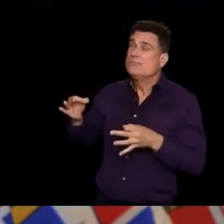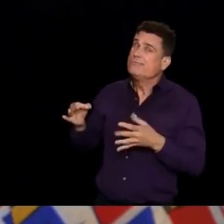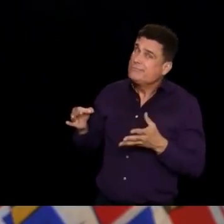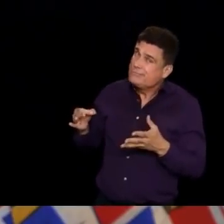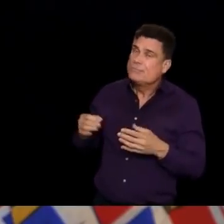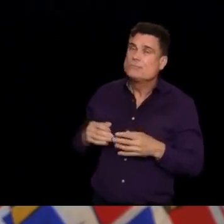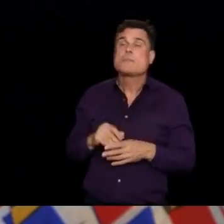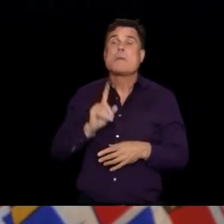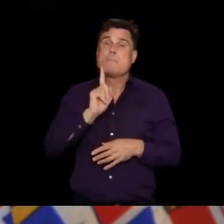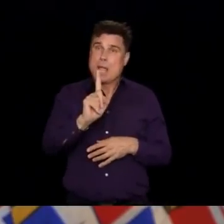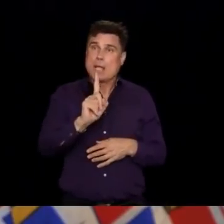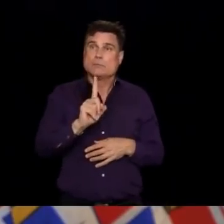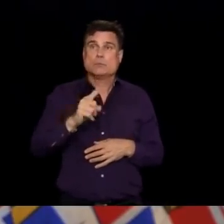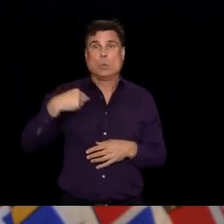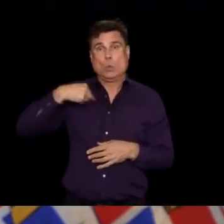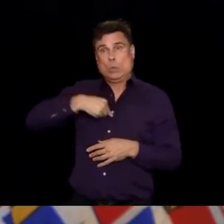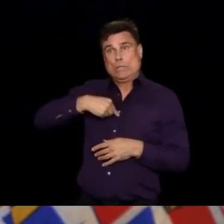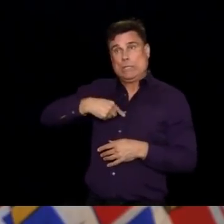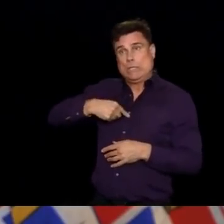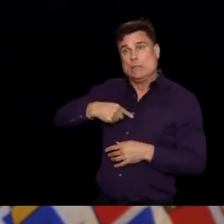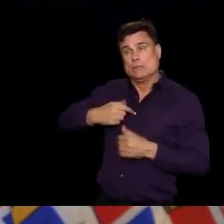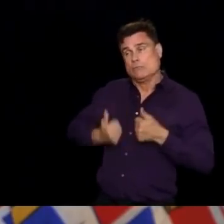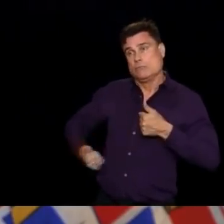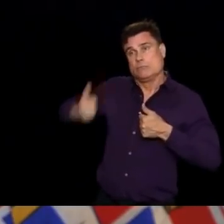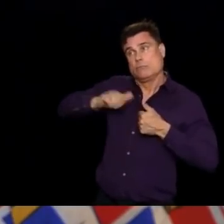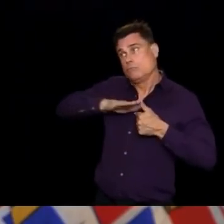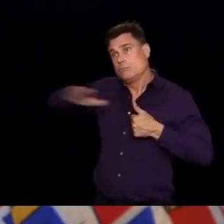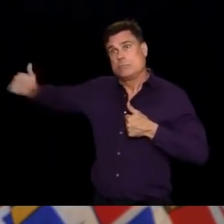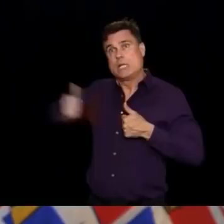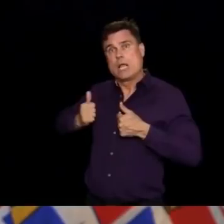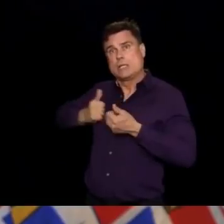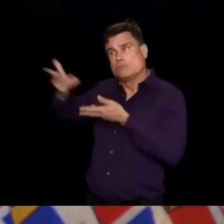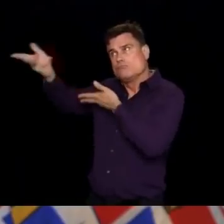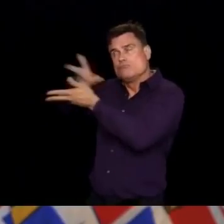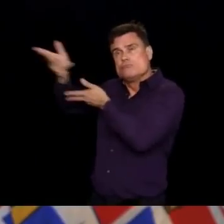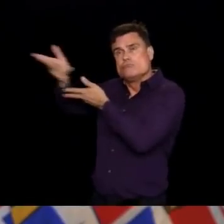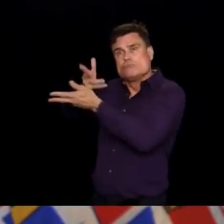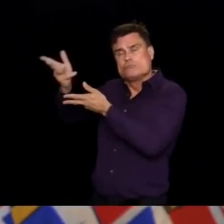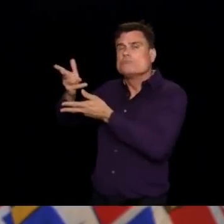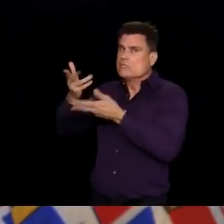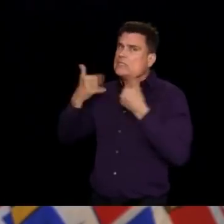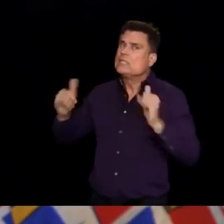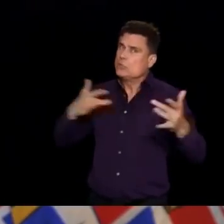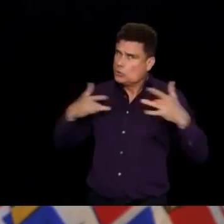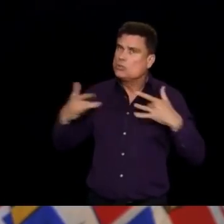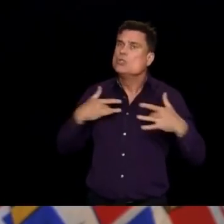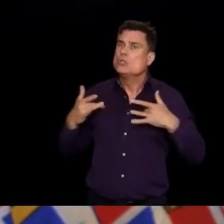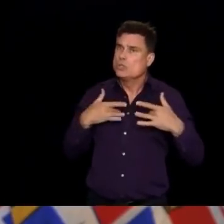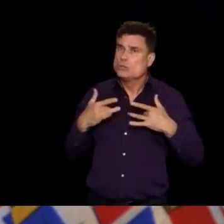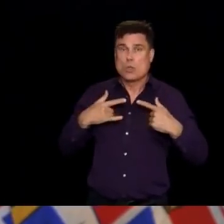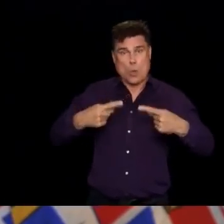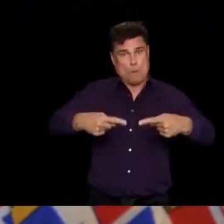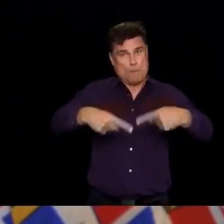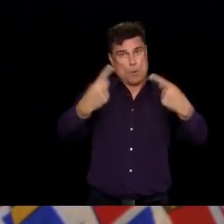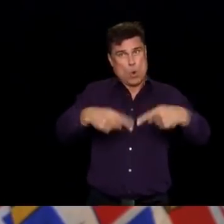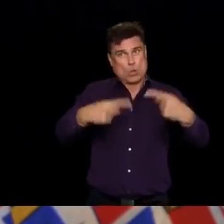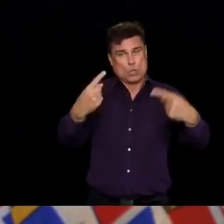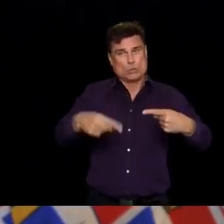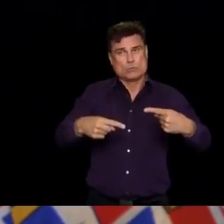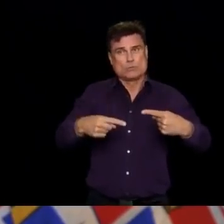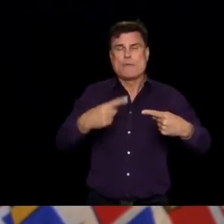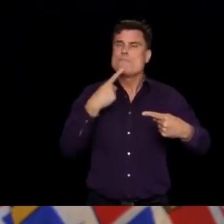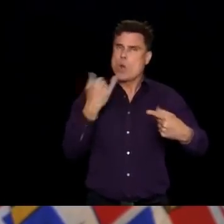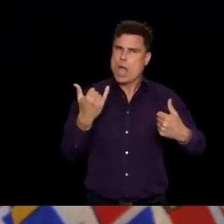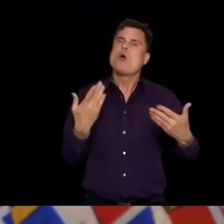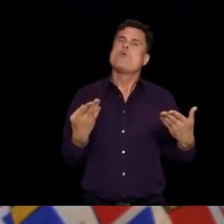across the country. So I do see, you know, I was encouraging to make sure we had opportunities for